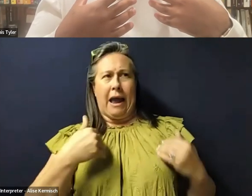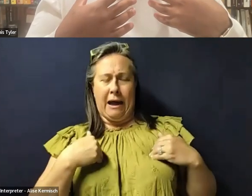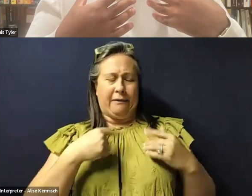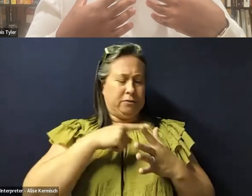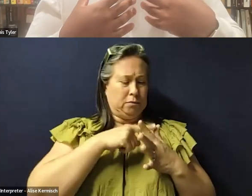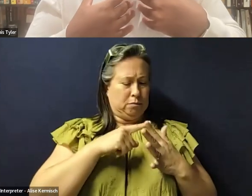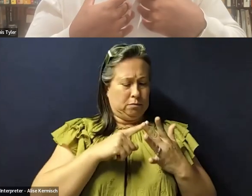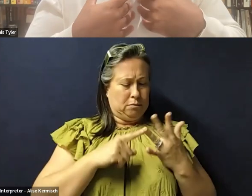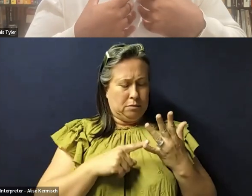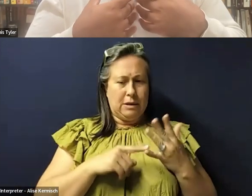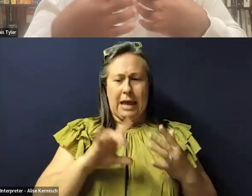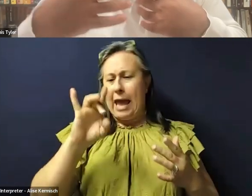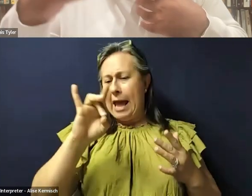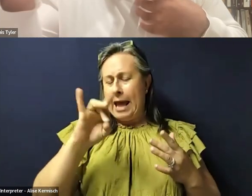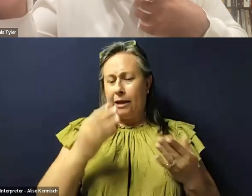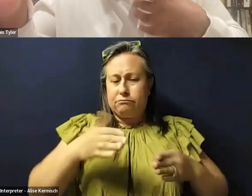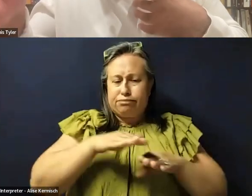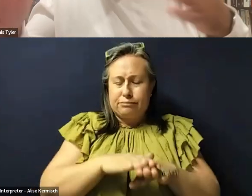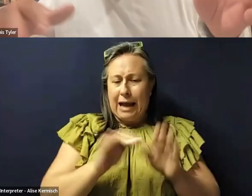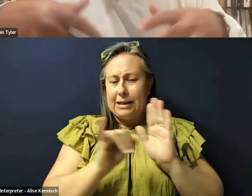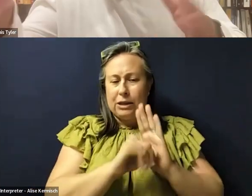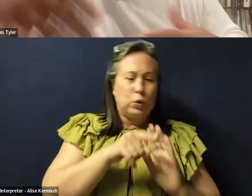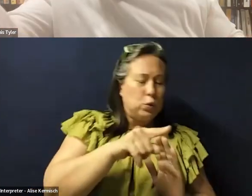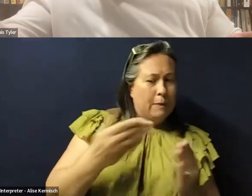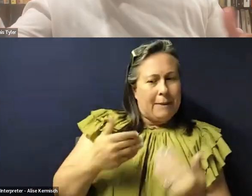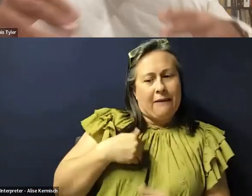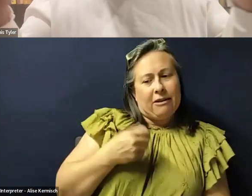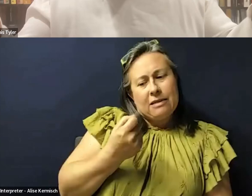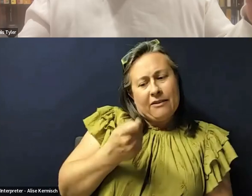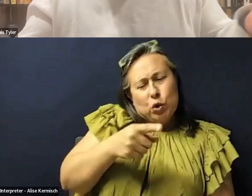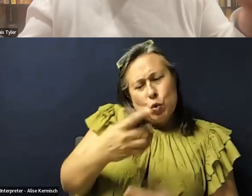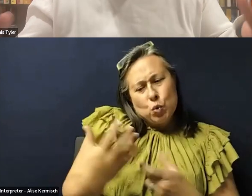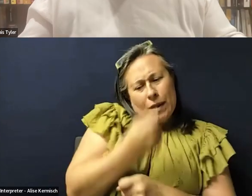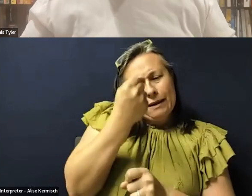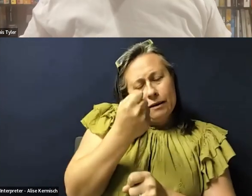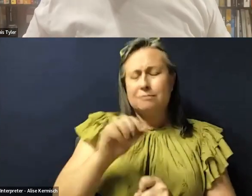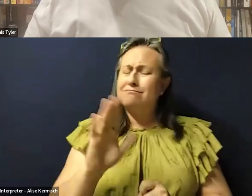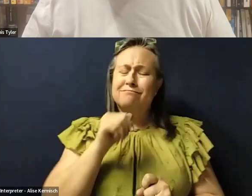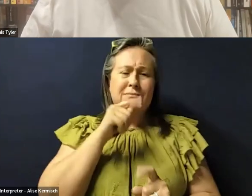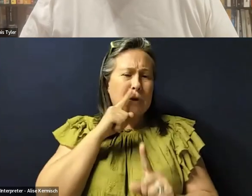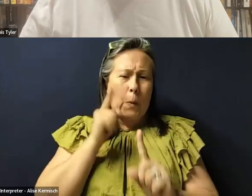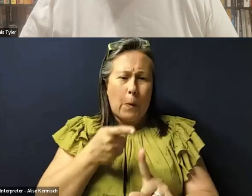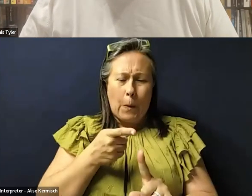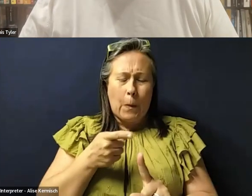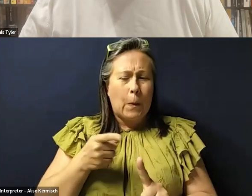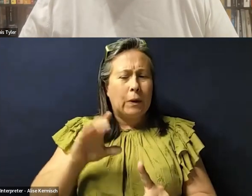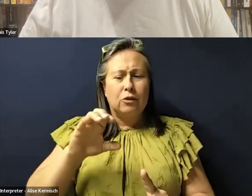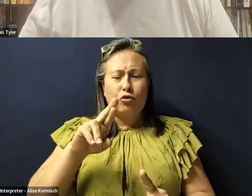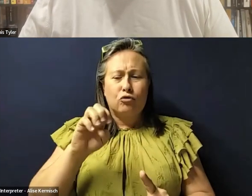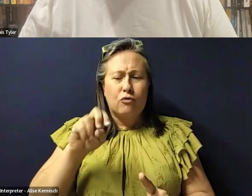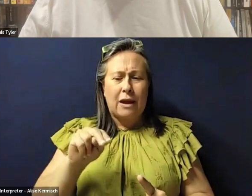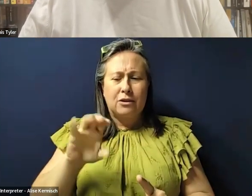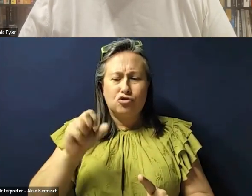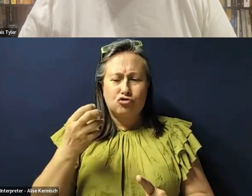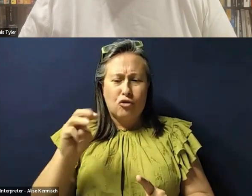eight intersection identities and Sarah, you might have 11, so therefore you win, right? That's not the goal that Crenshaw was trying to get at when